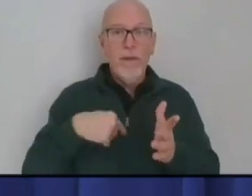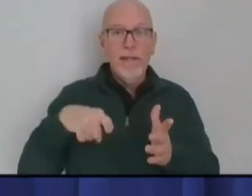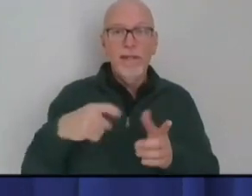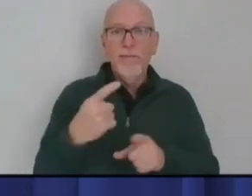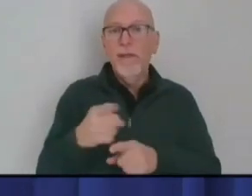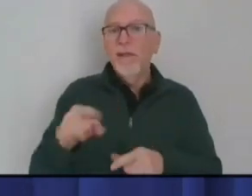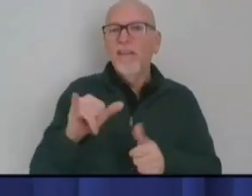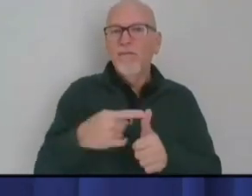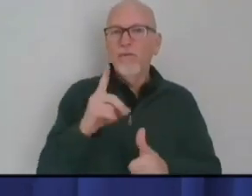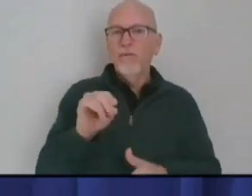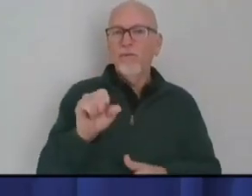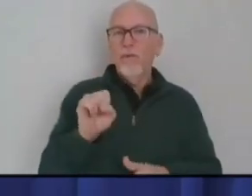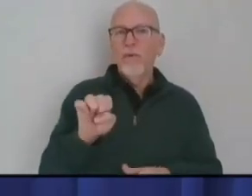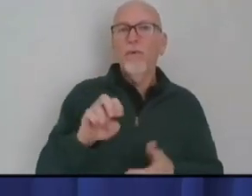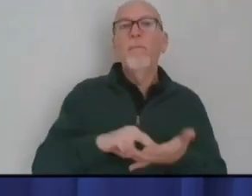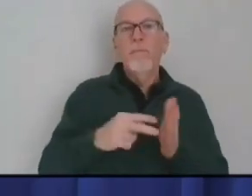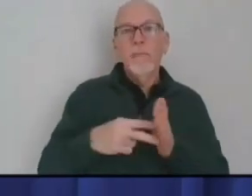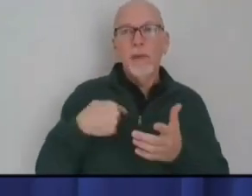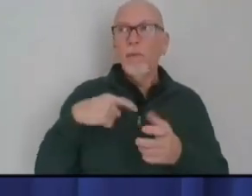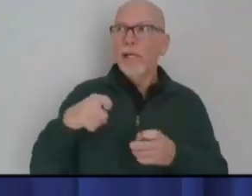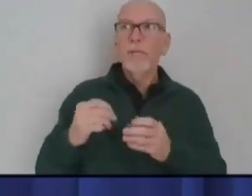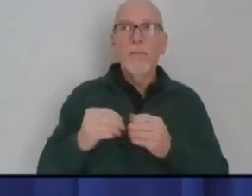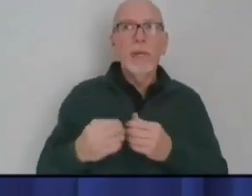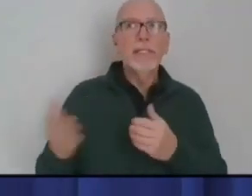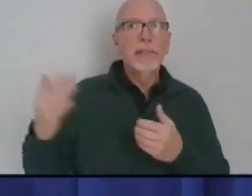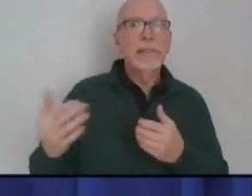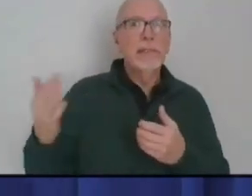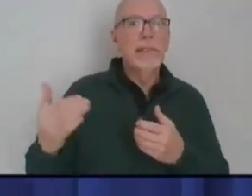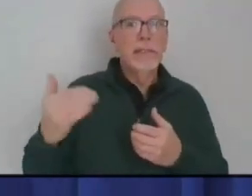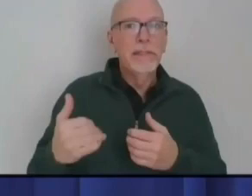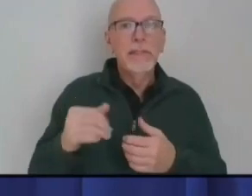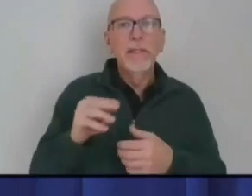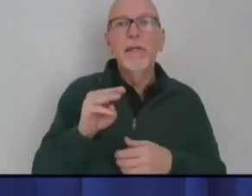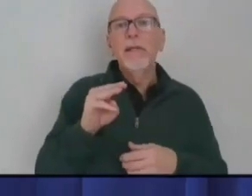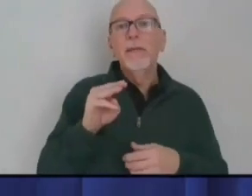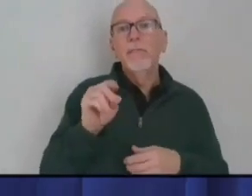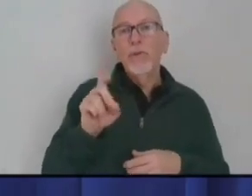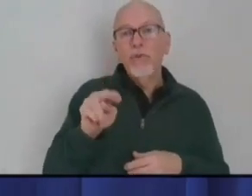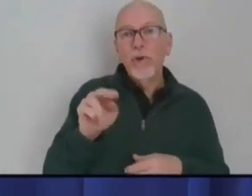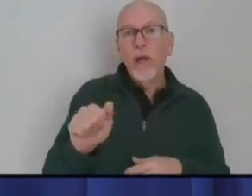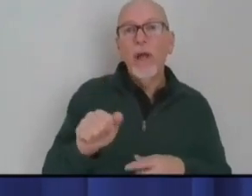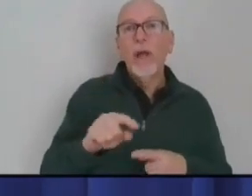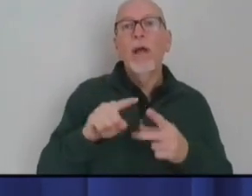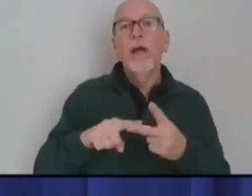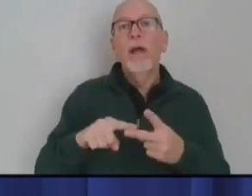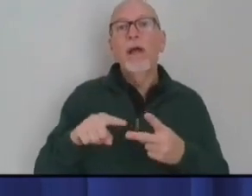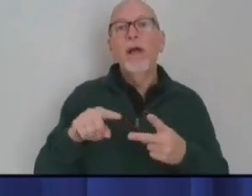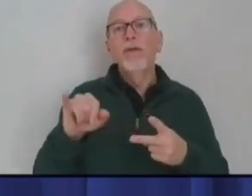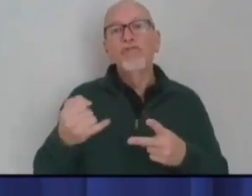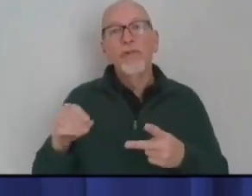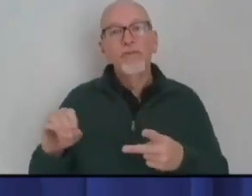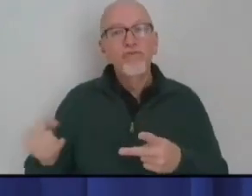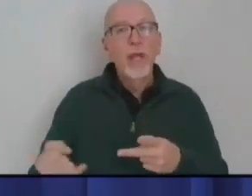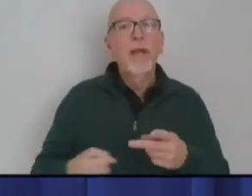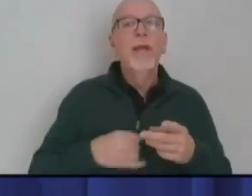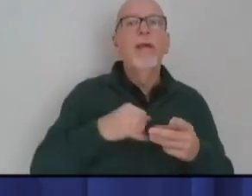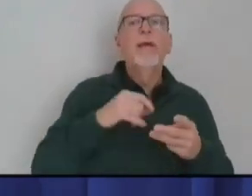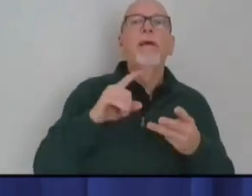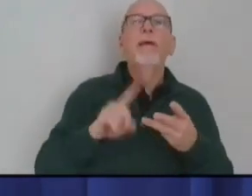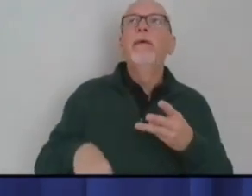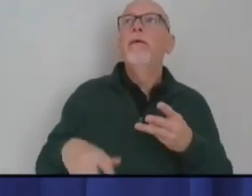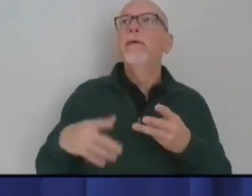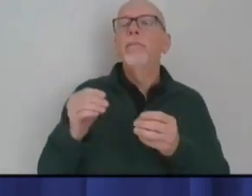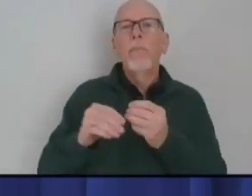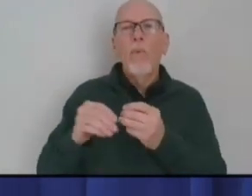And so, yeah, we're looking forward to Moderna. And, yeah, we're looking forward to J&J. And, yeah, we're looking forward to the others coming